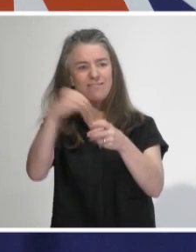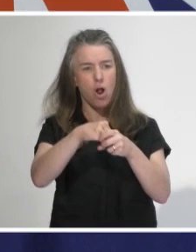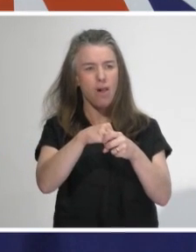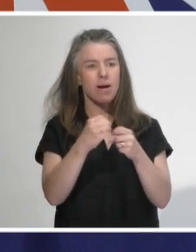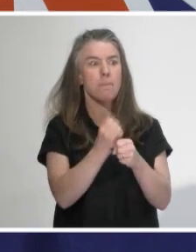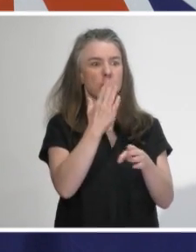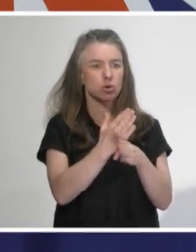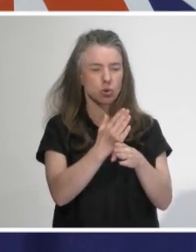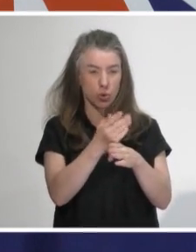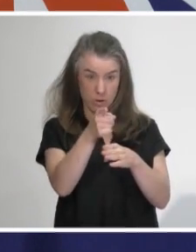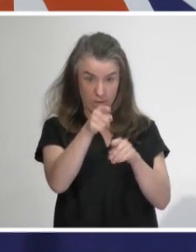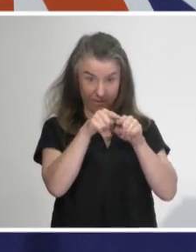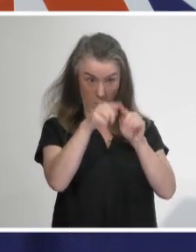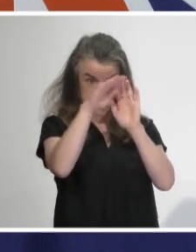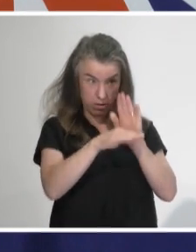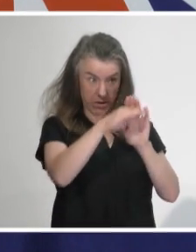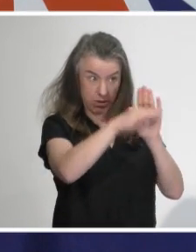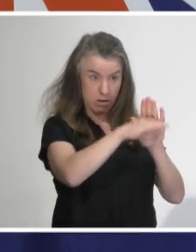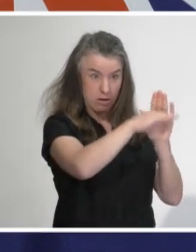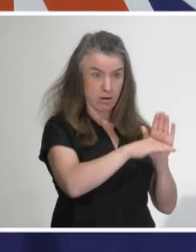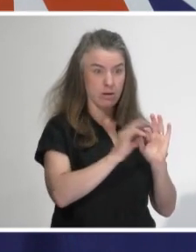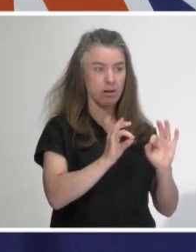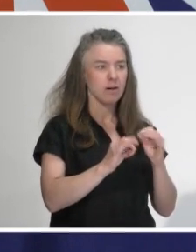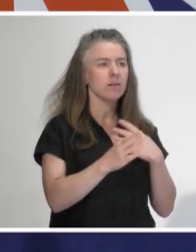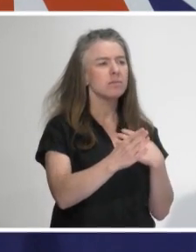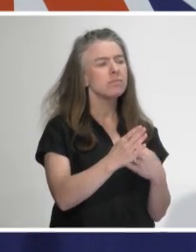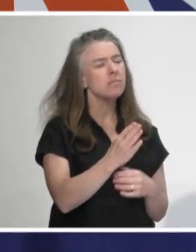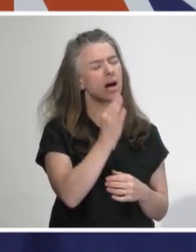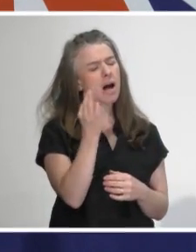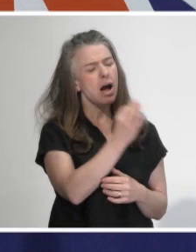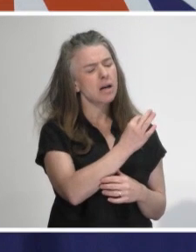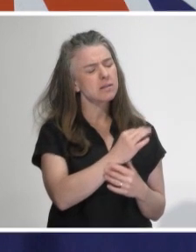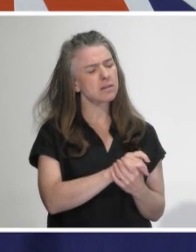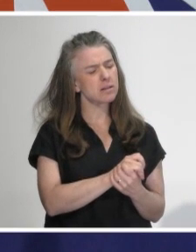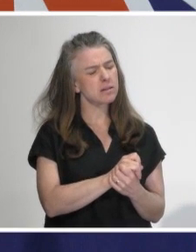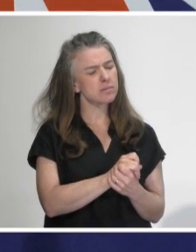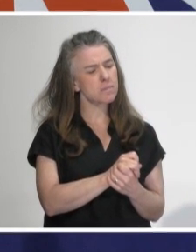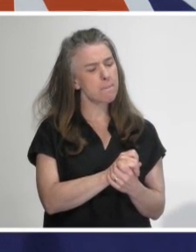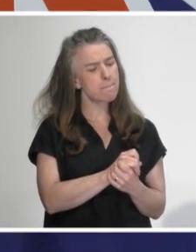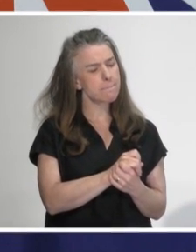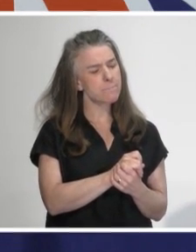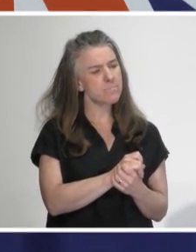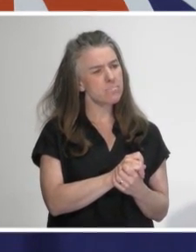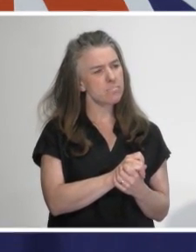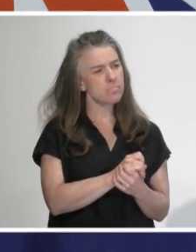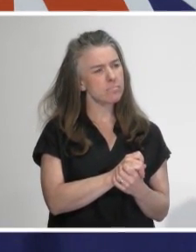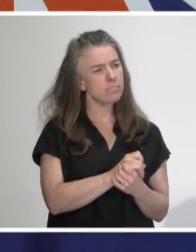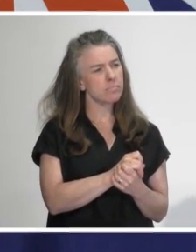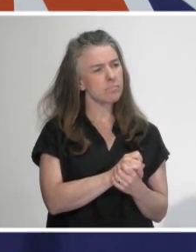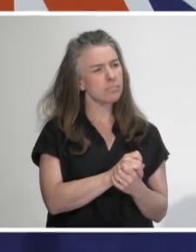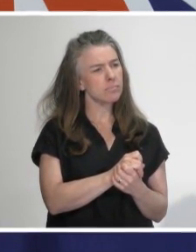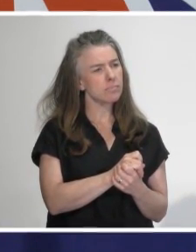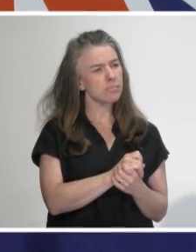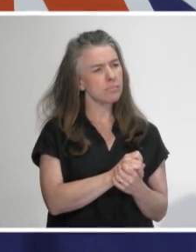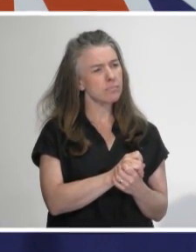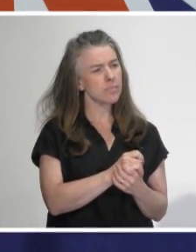and make sure all facilities are on top of that. Apologies if I missed it, but did you say that you had changed the guidance to care